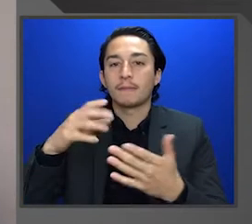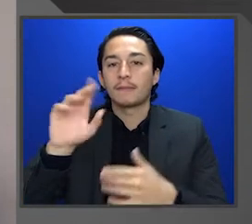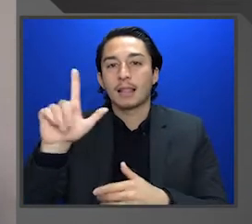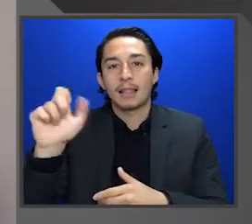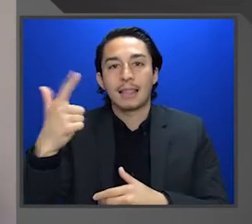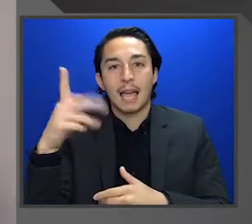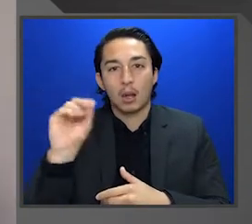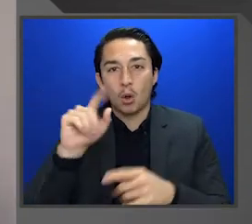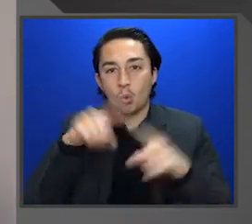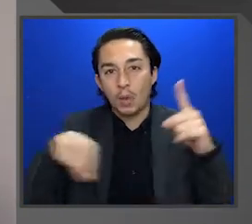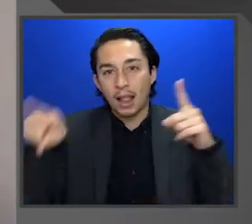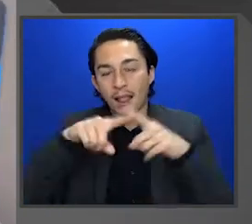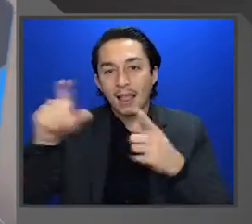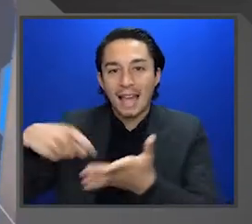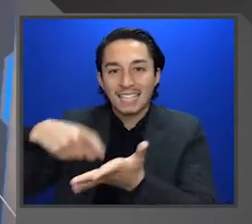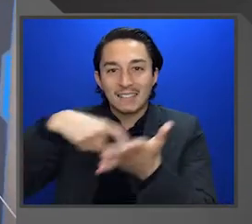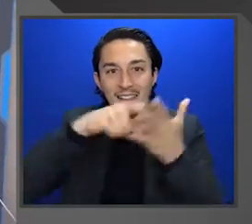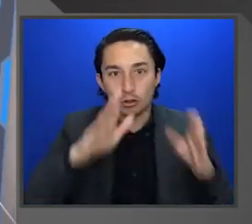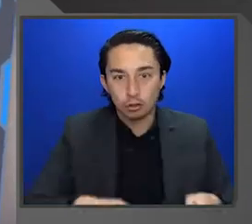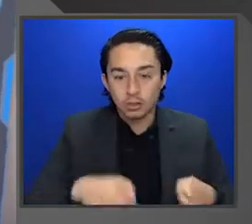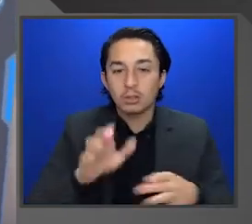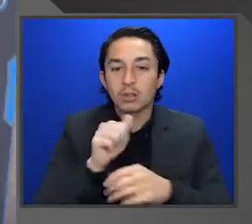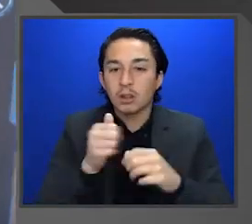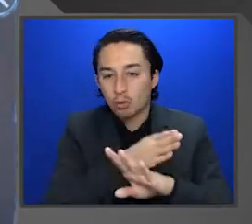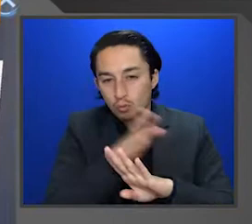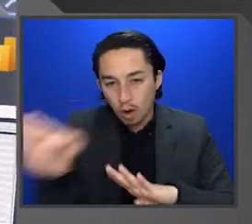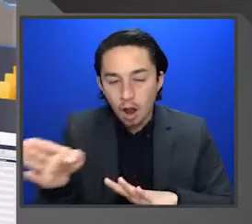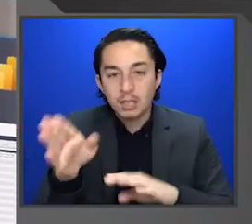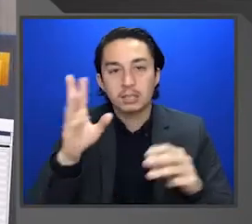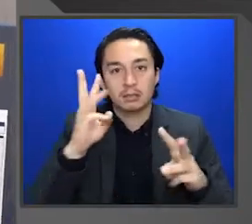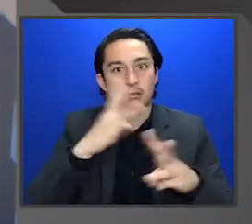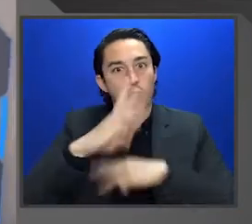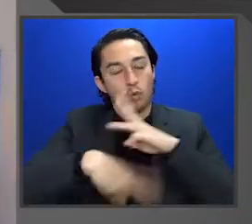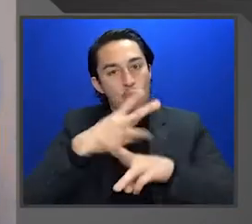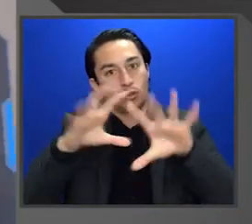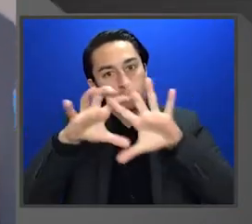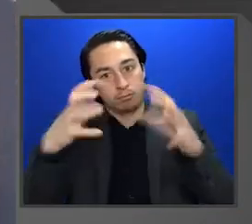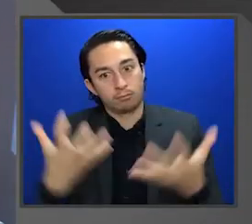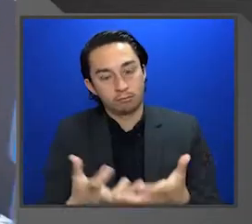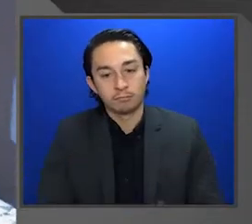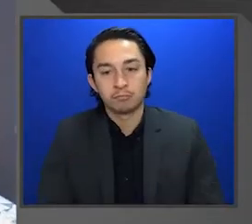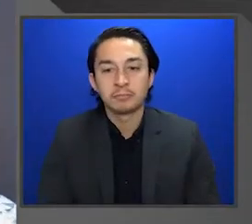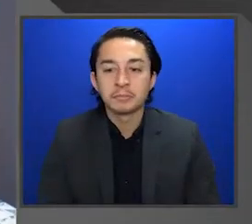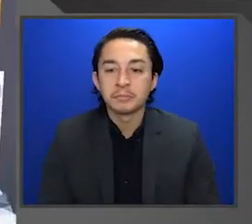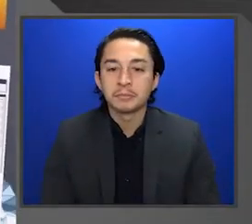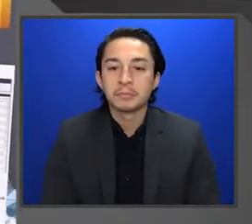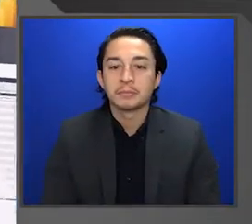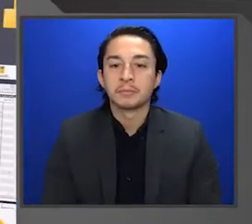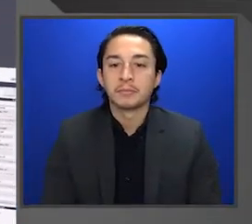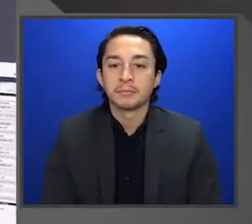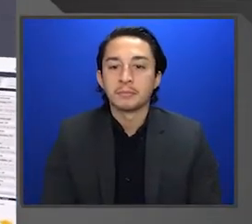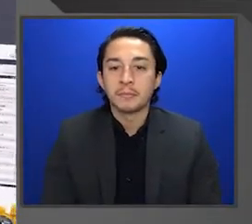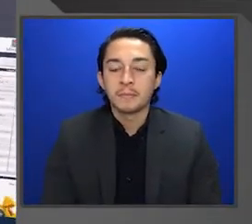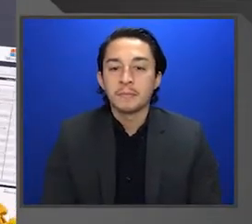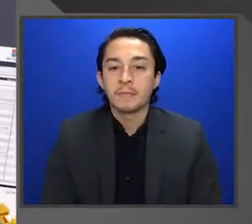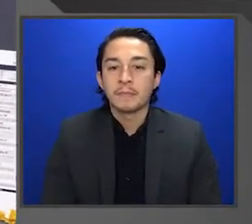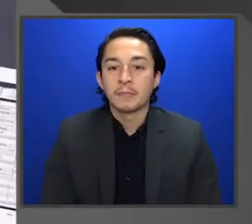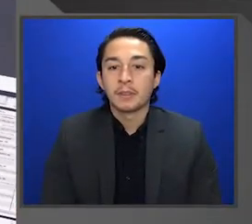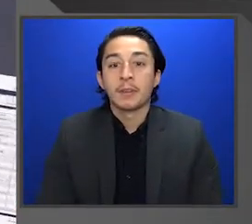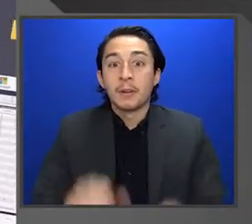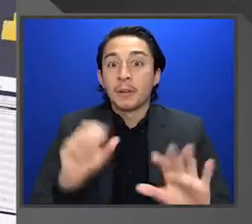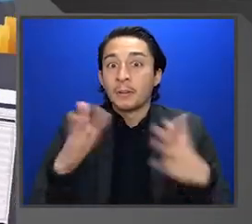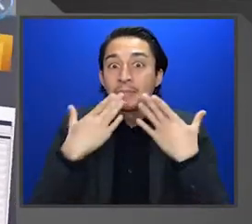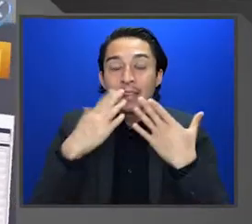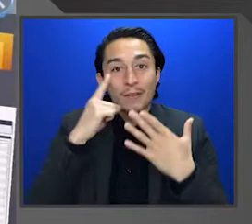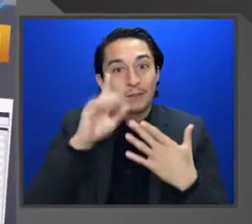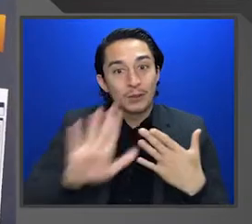across the globe. So with that, I thank you for